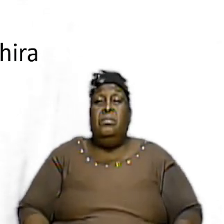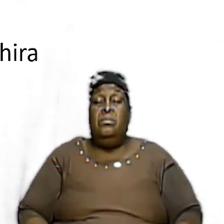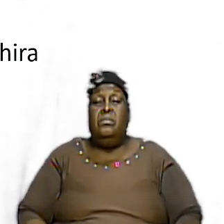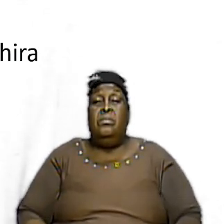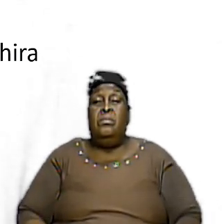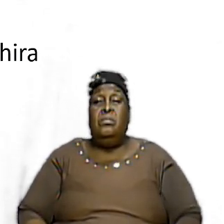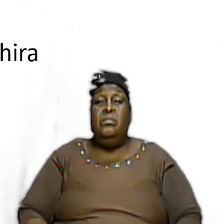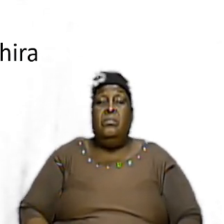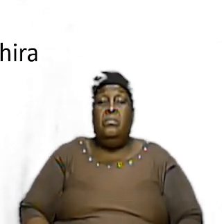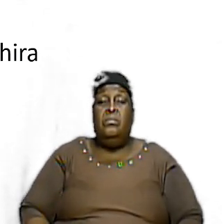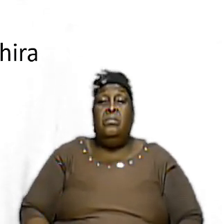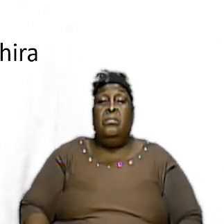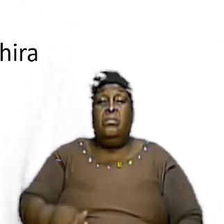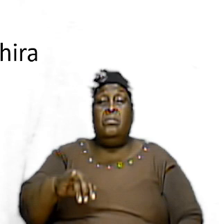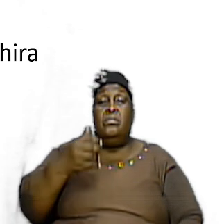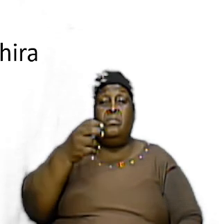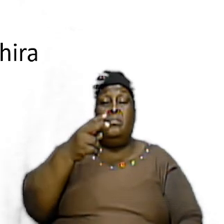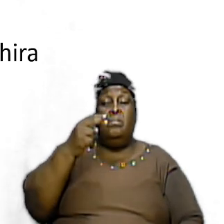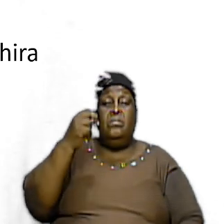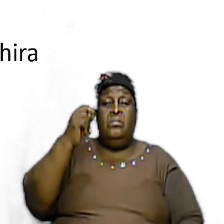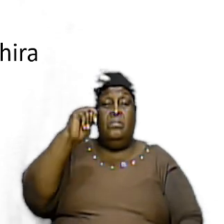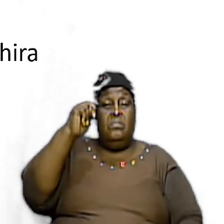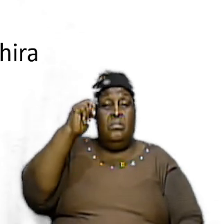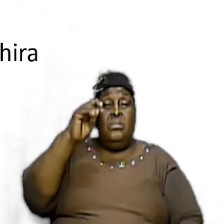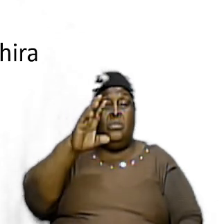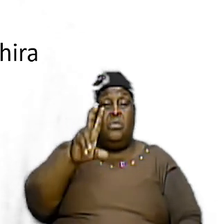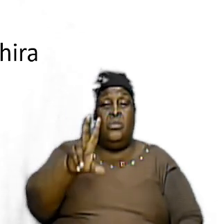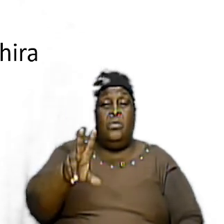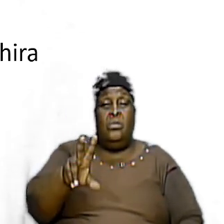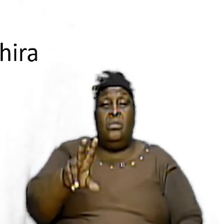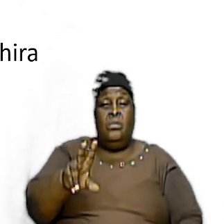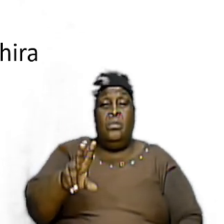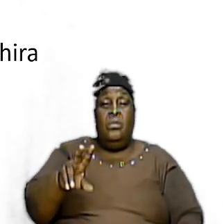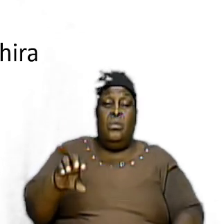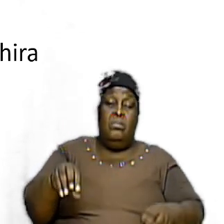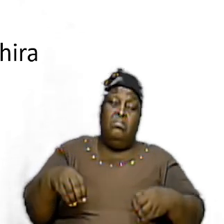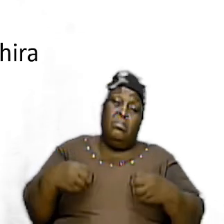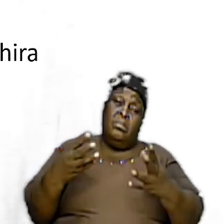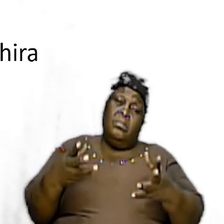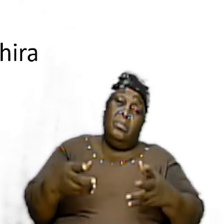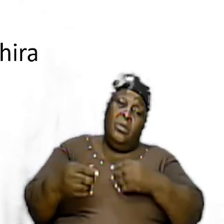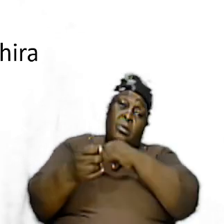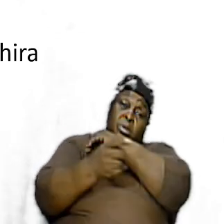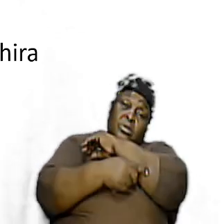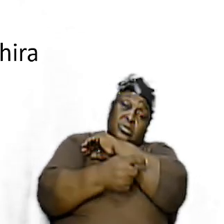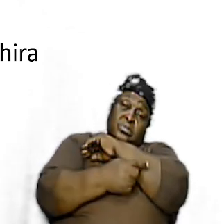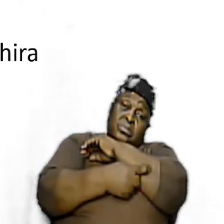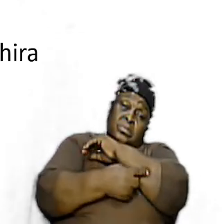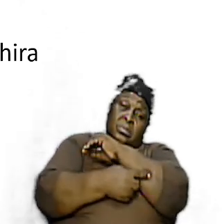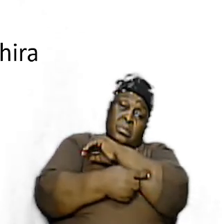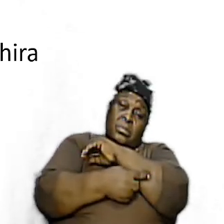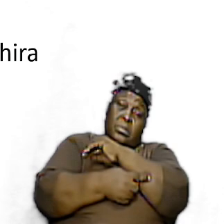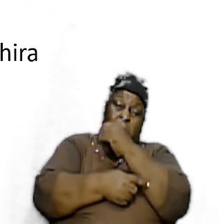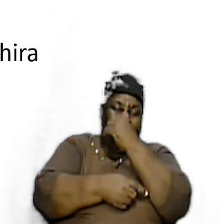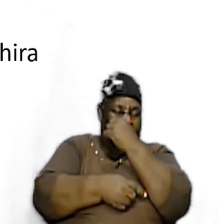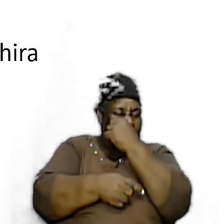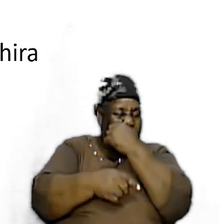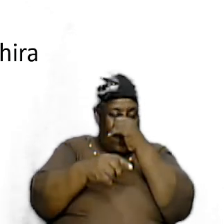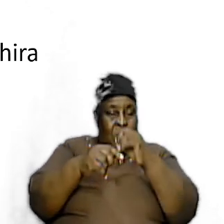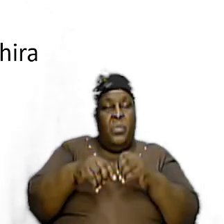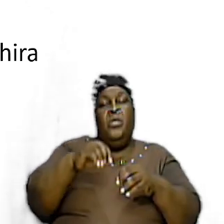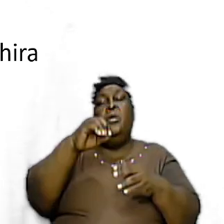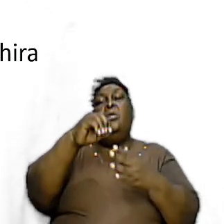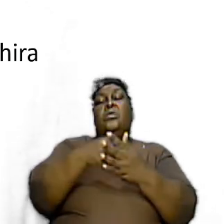John chapter 3 and verse 5 these are scriptures that tells us gives us consequences also in the New Testament